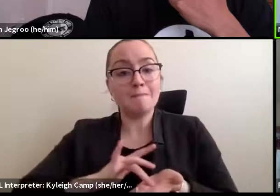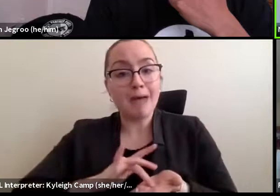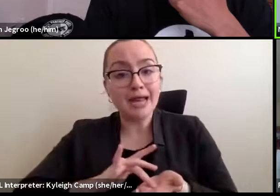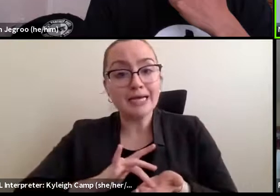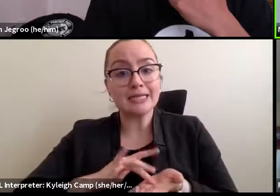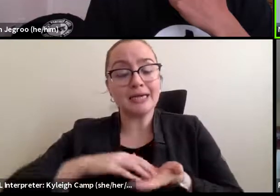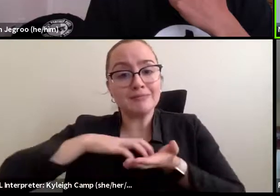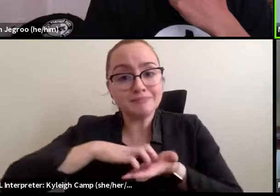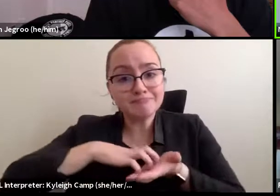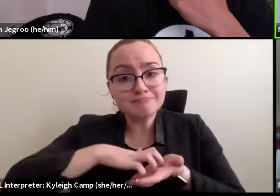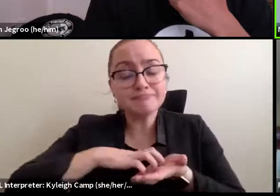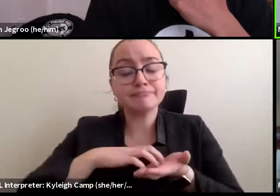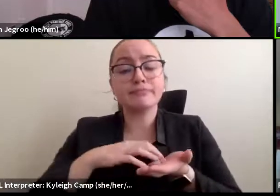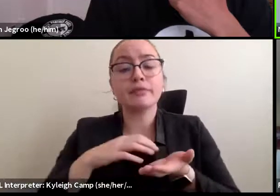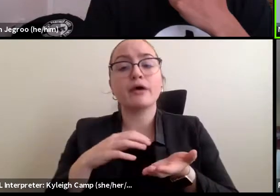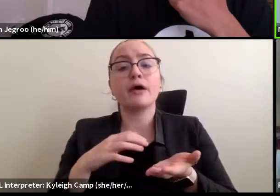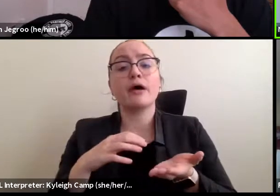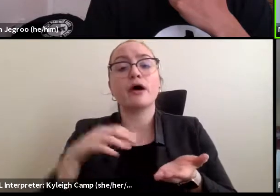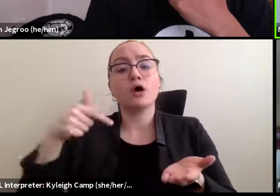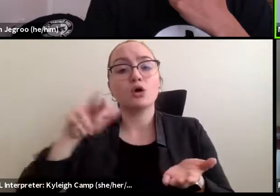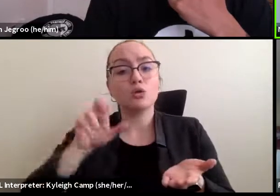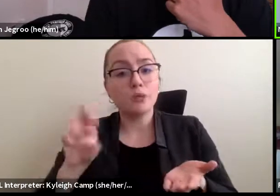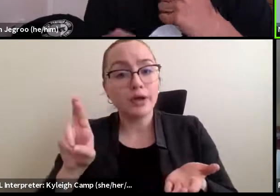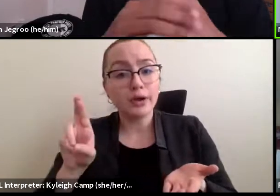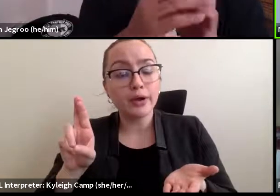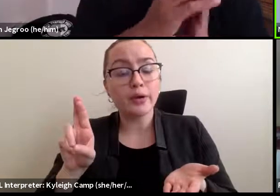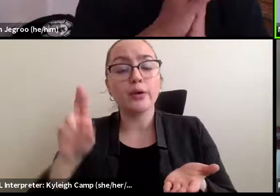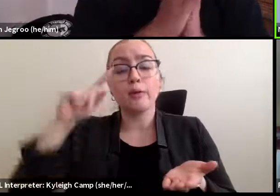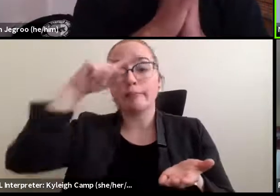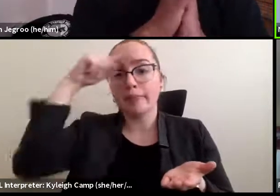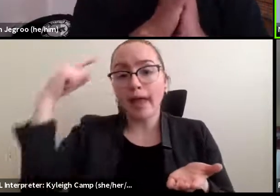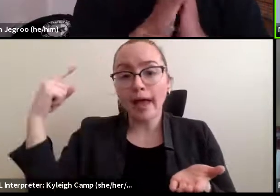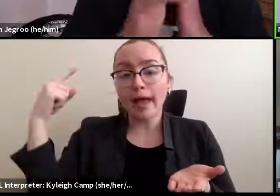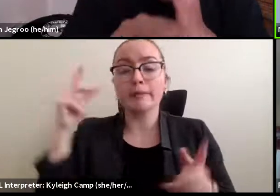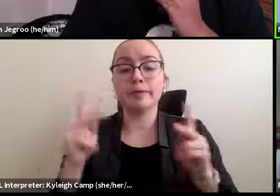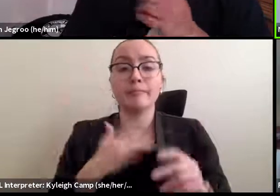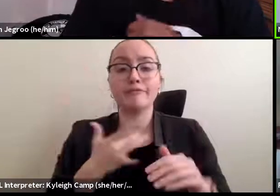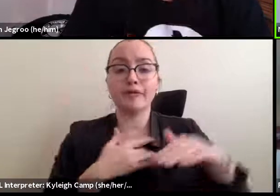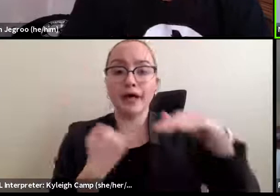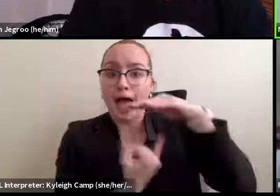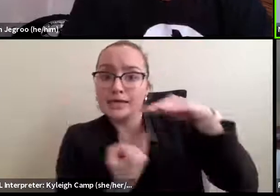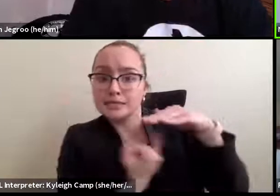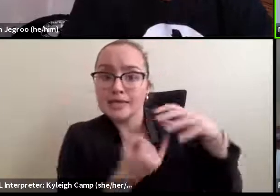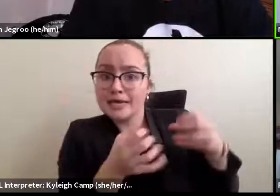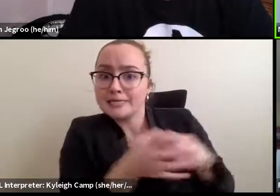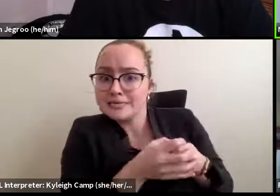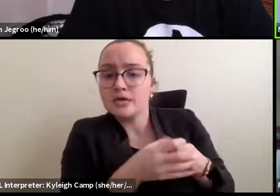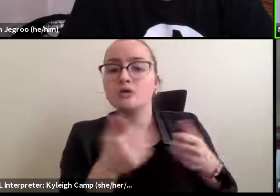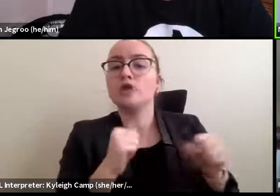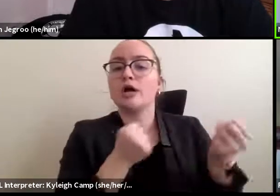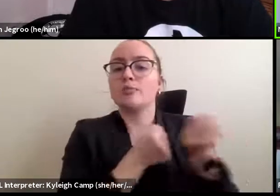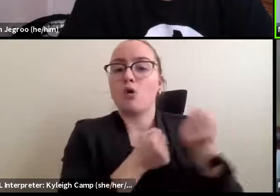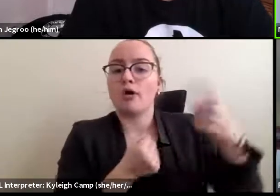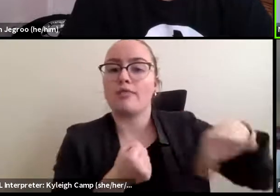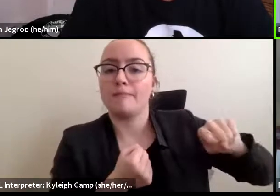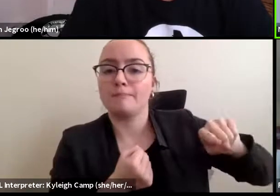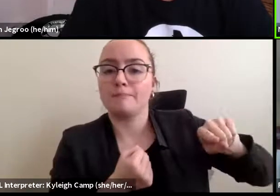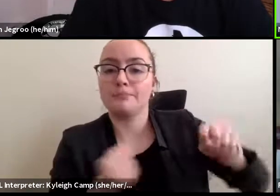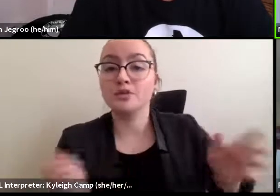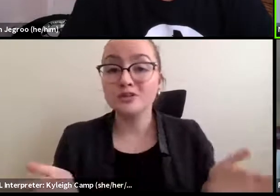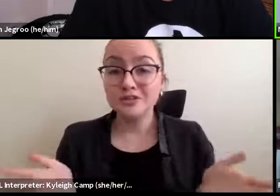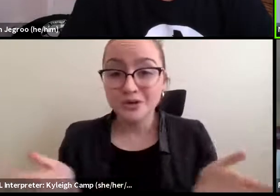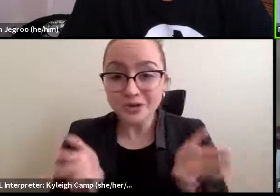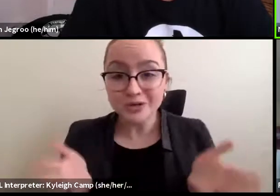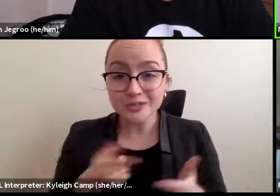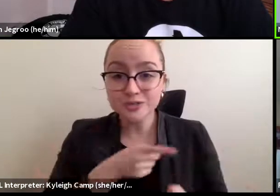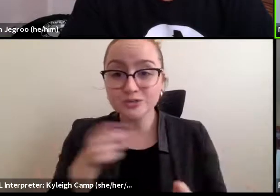Black and Indigenous asylum seekers who are linguistically isolated. So I really encourage people to get involved and